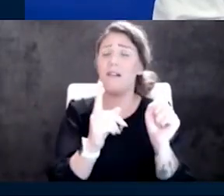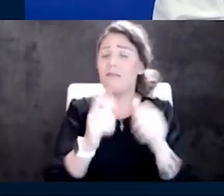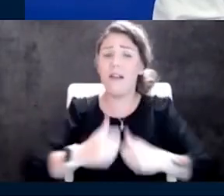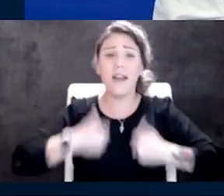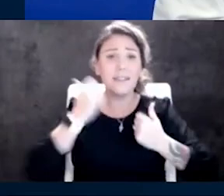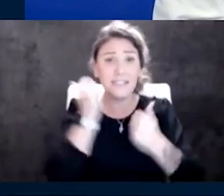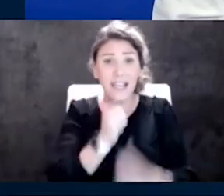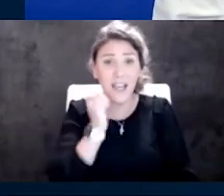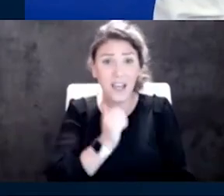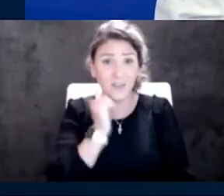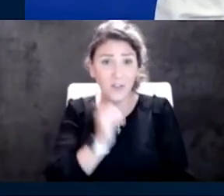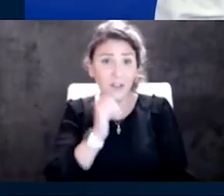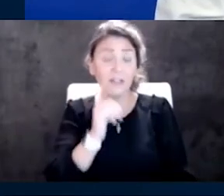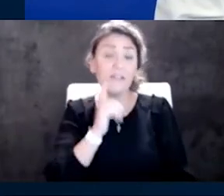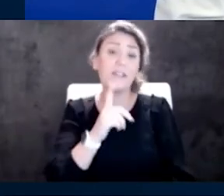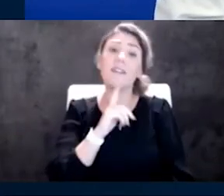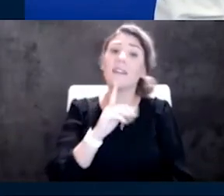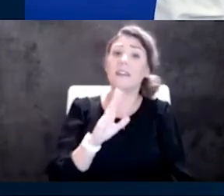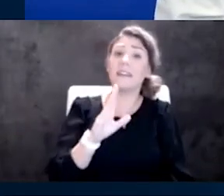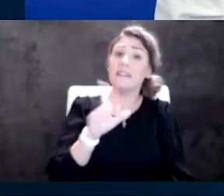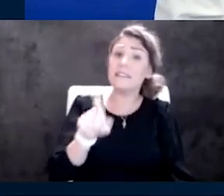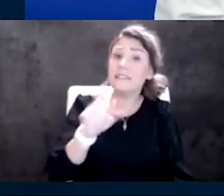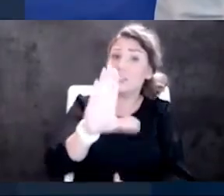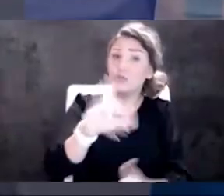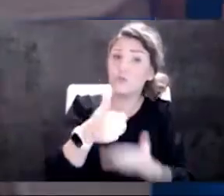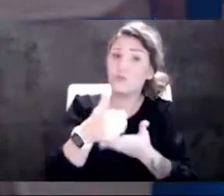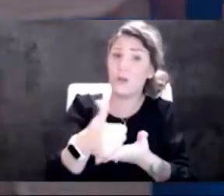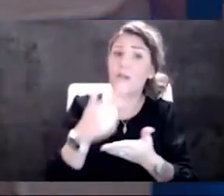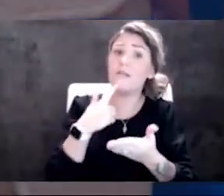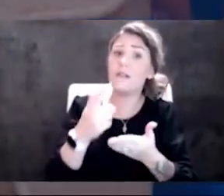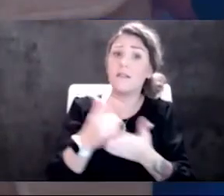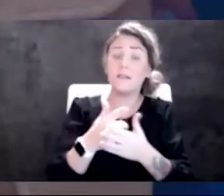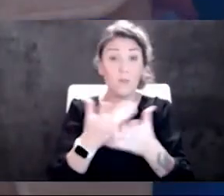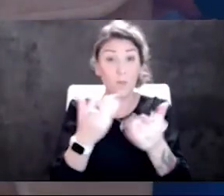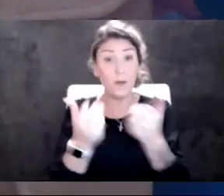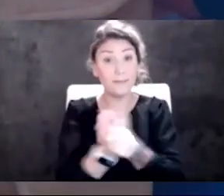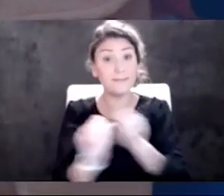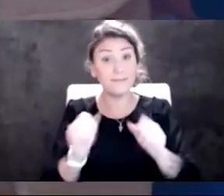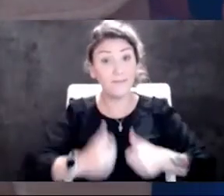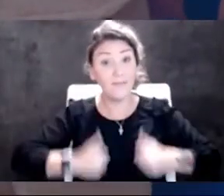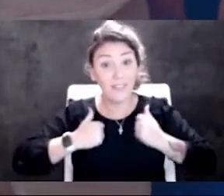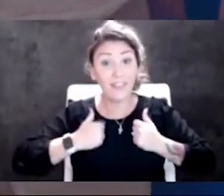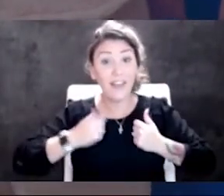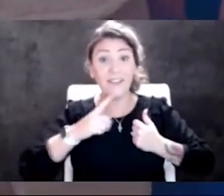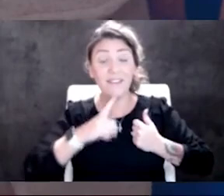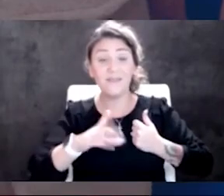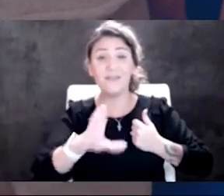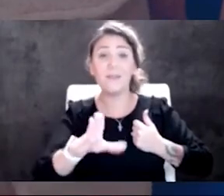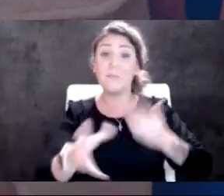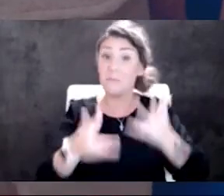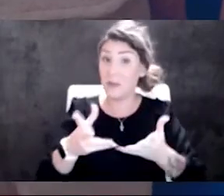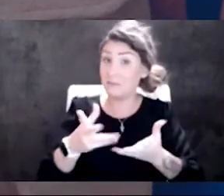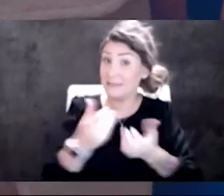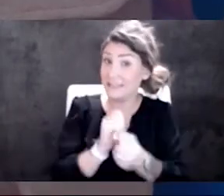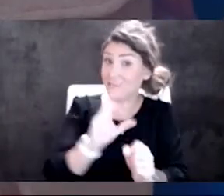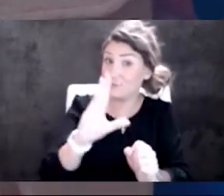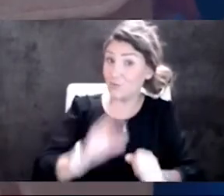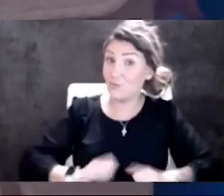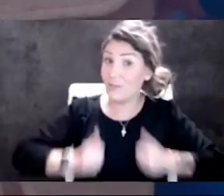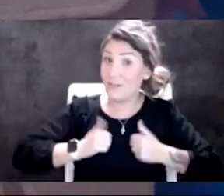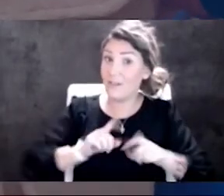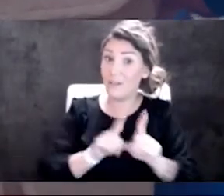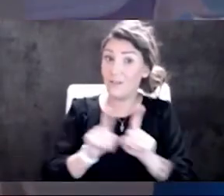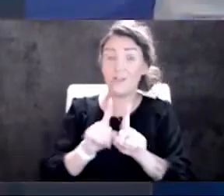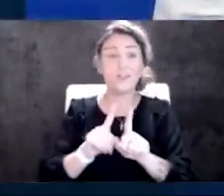They need your help. You want to save a life, give a little blood someday that may save your life too. Hawkeye, welcome back this morning. Yeah.